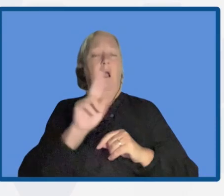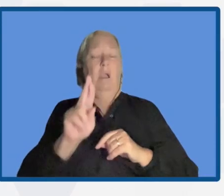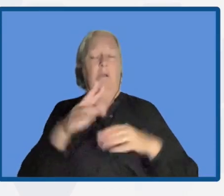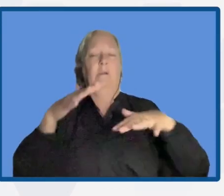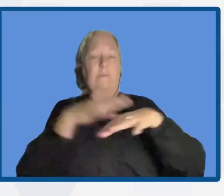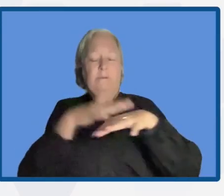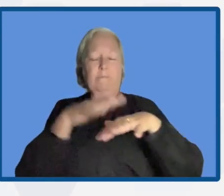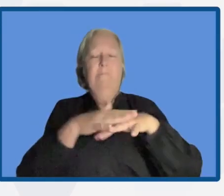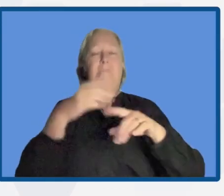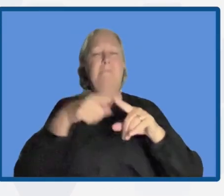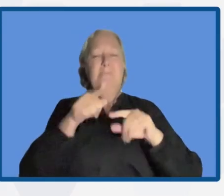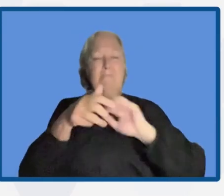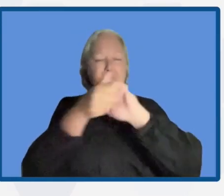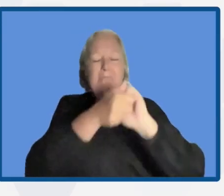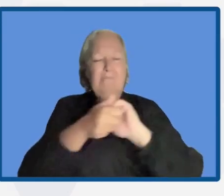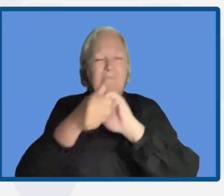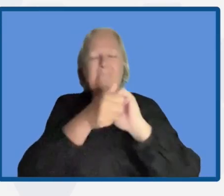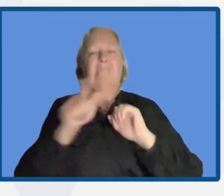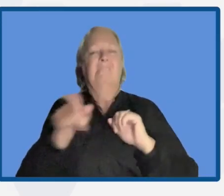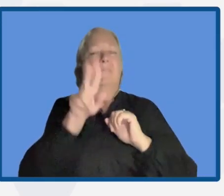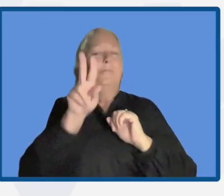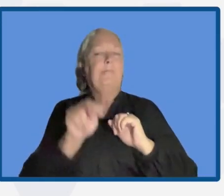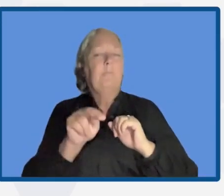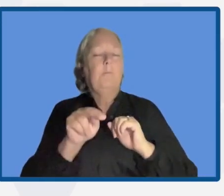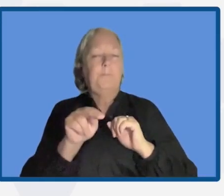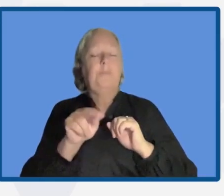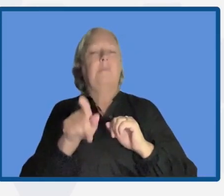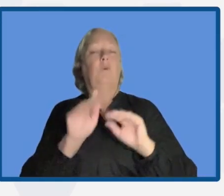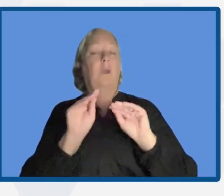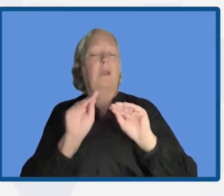organization, the United Nations for Educations